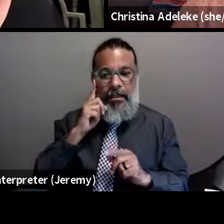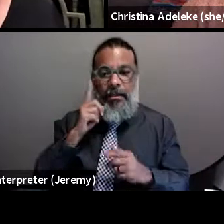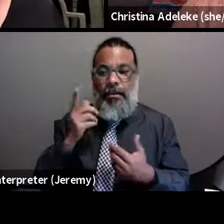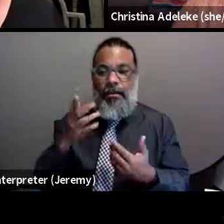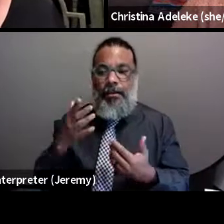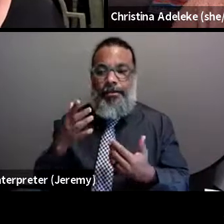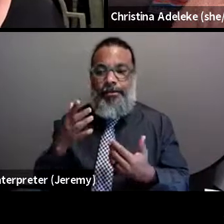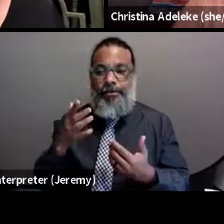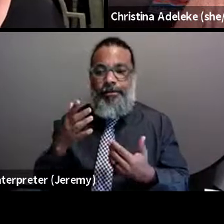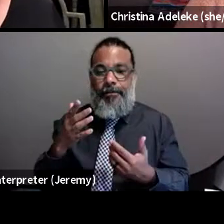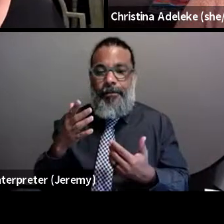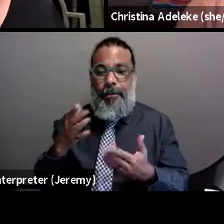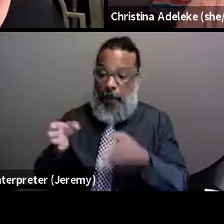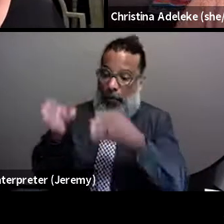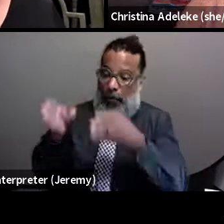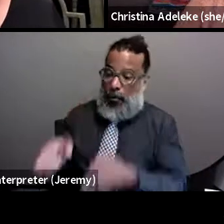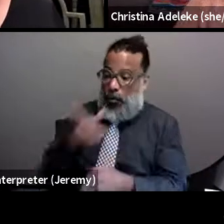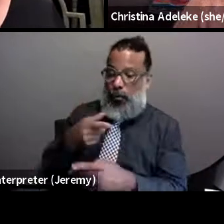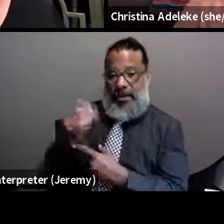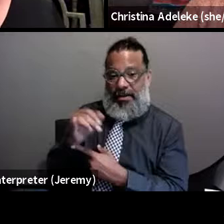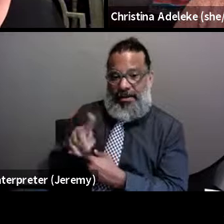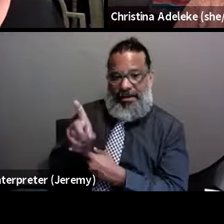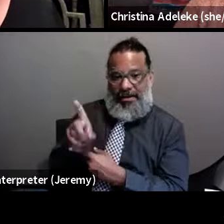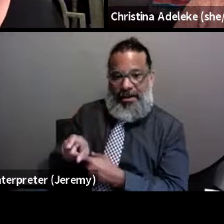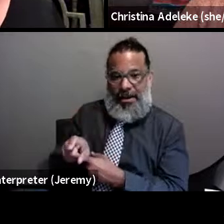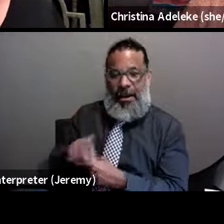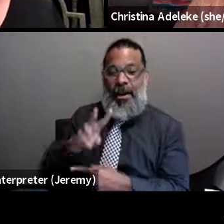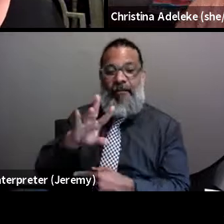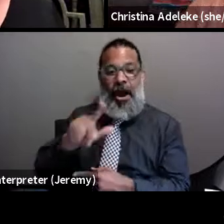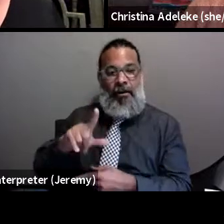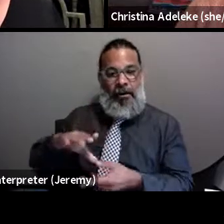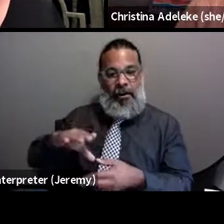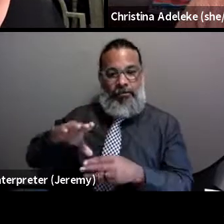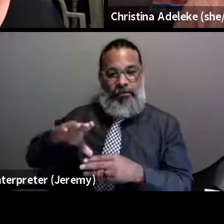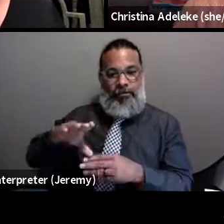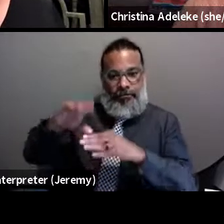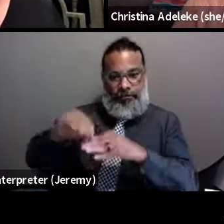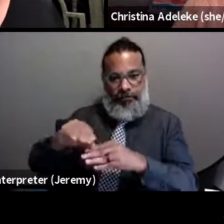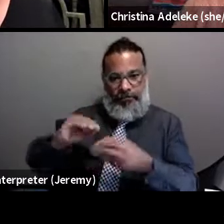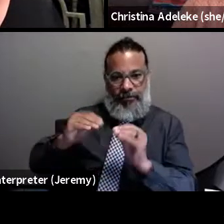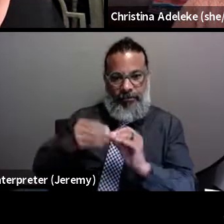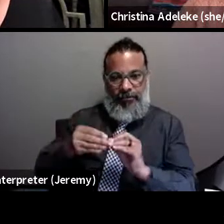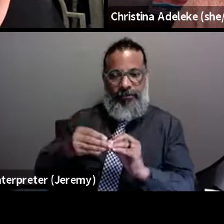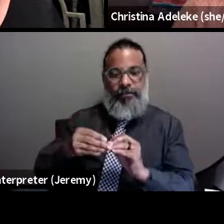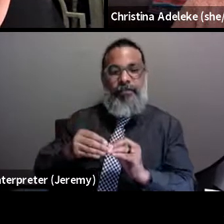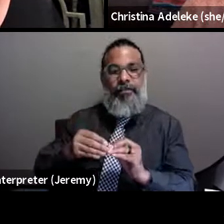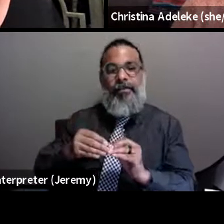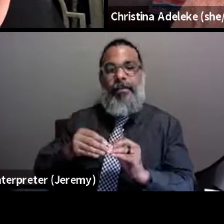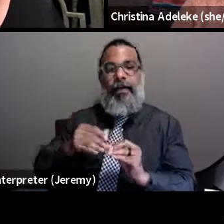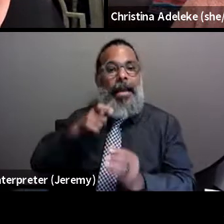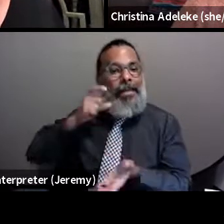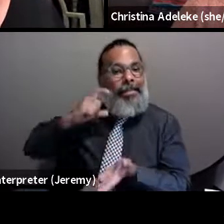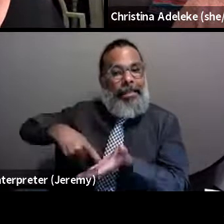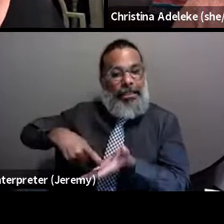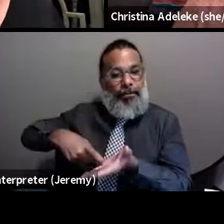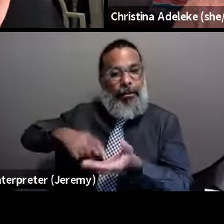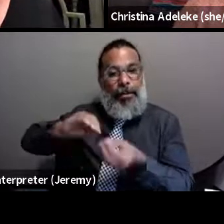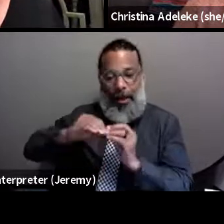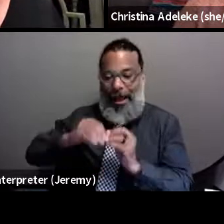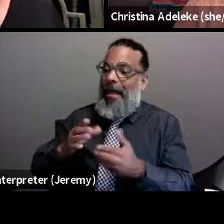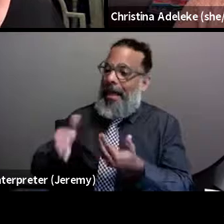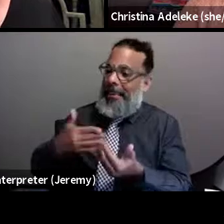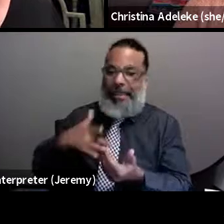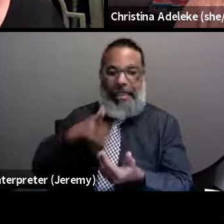the, what the person with HIV need is viral suppression on detectable viral load. They won't be able to transmit